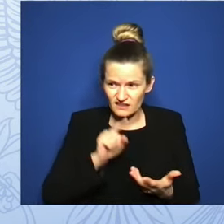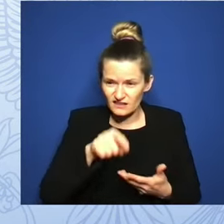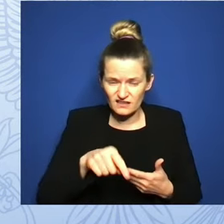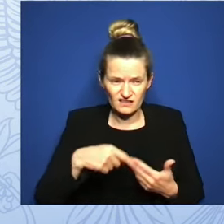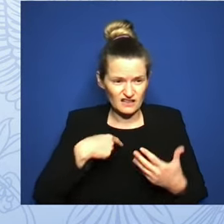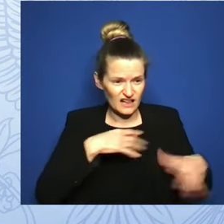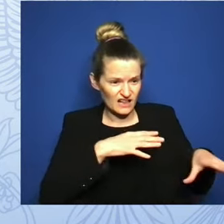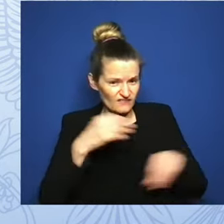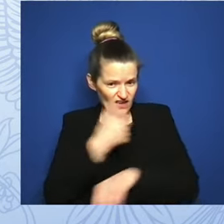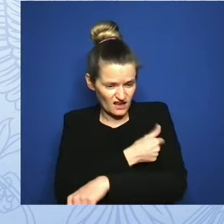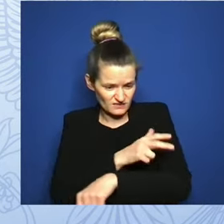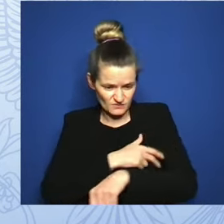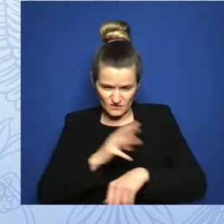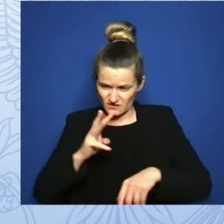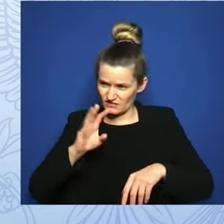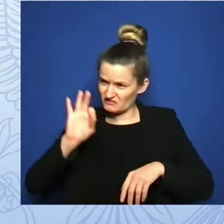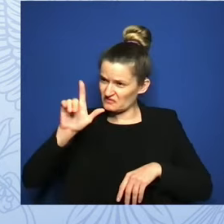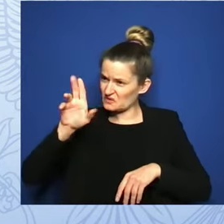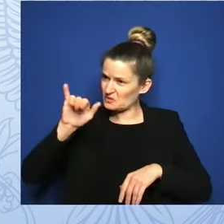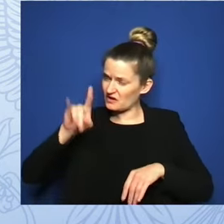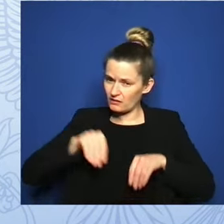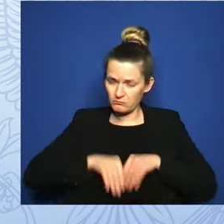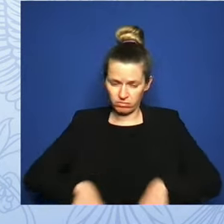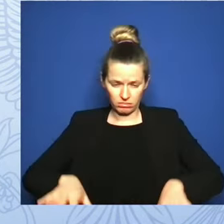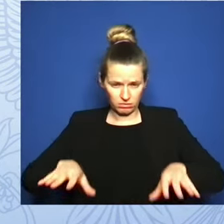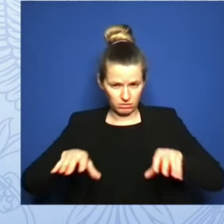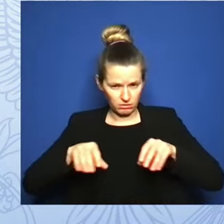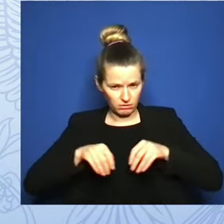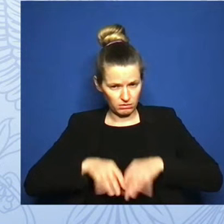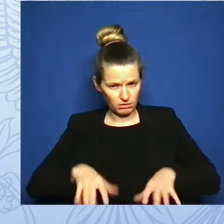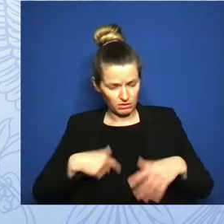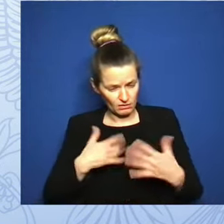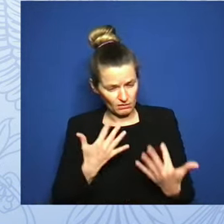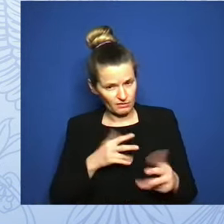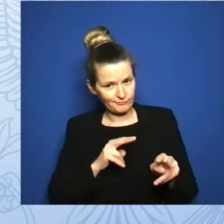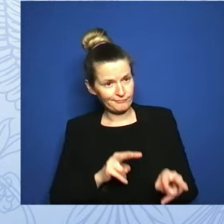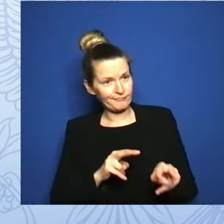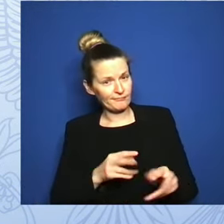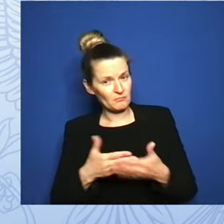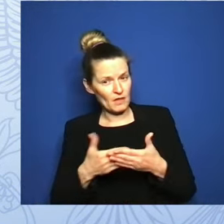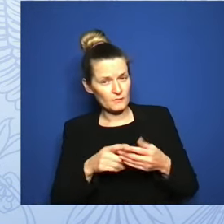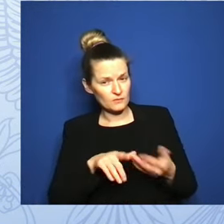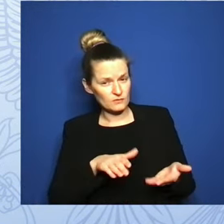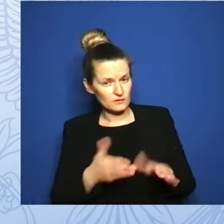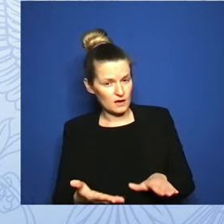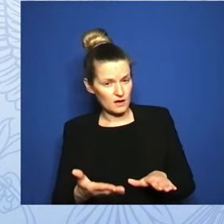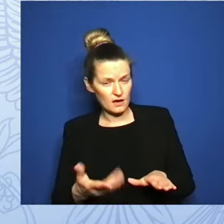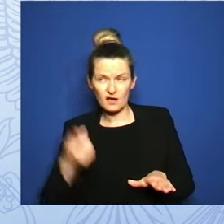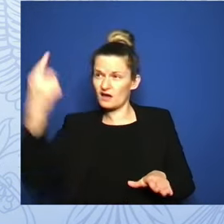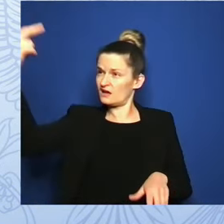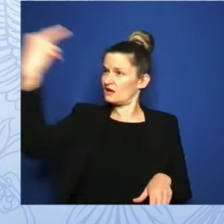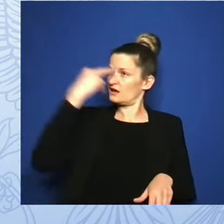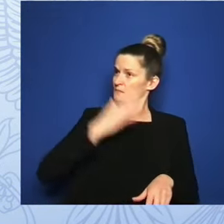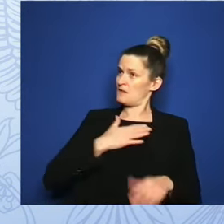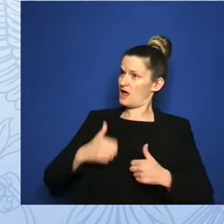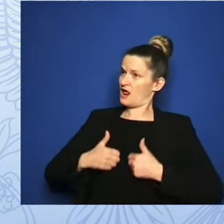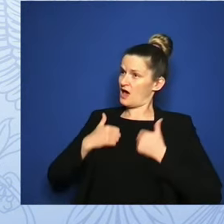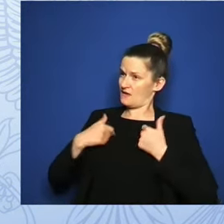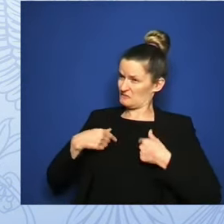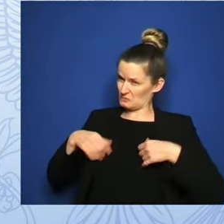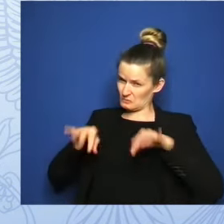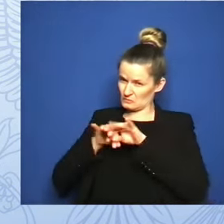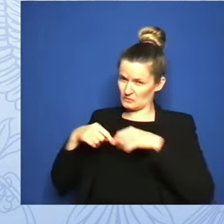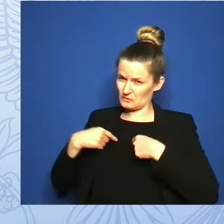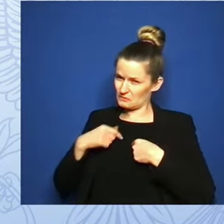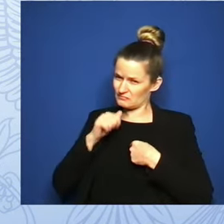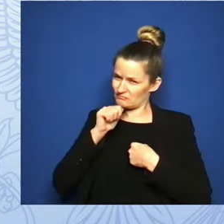My life didn't matter, and there was nothing I could do about that. With every passing day, I was reminded of my inadequacies of not